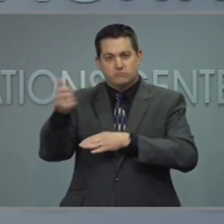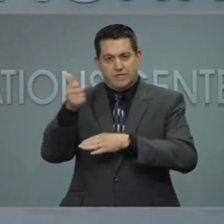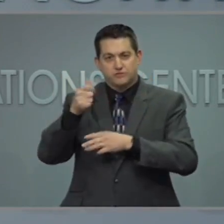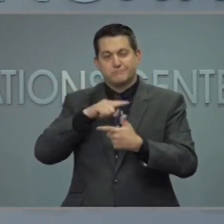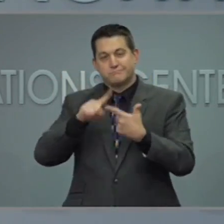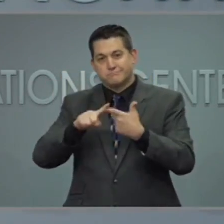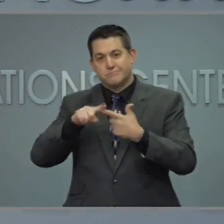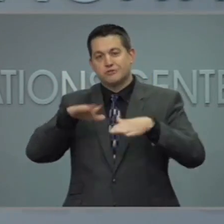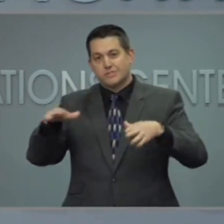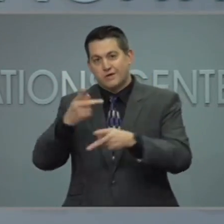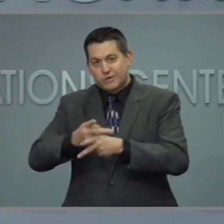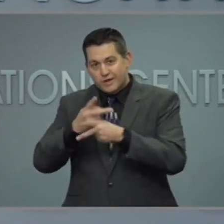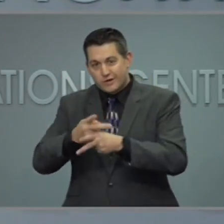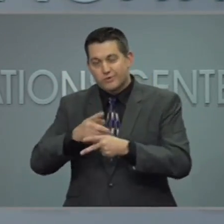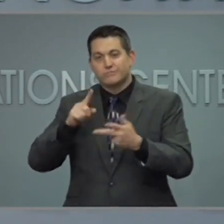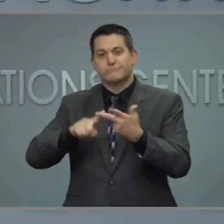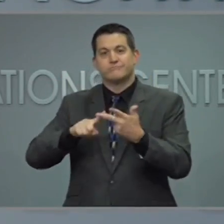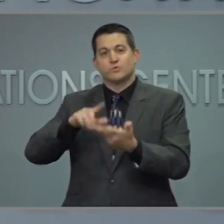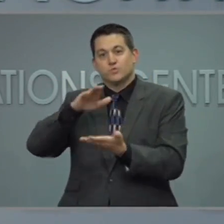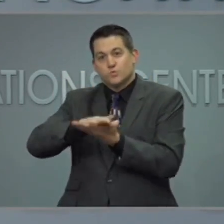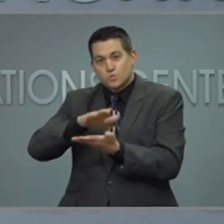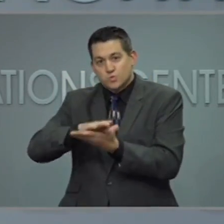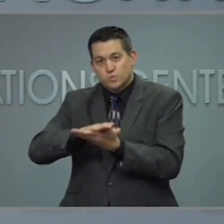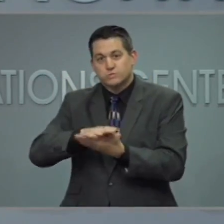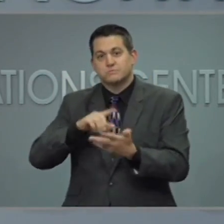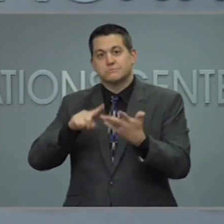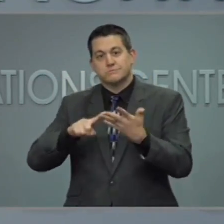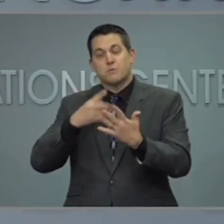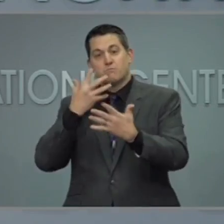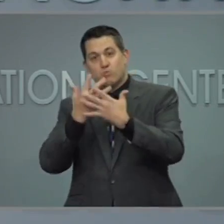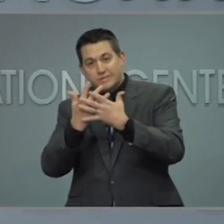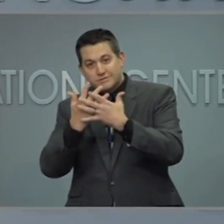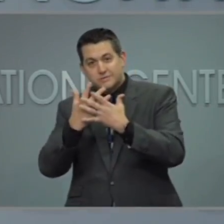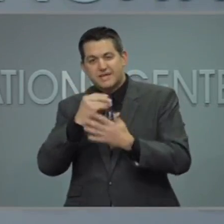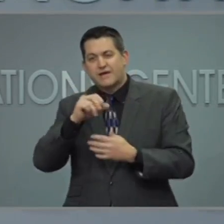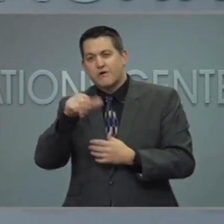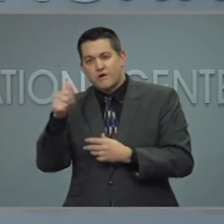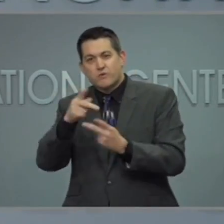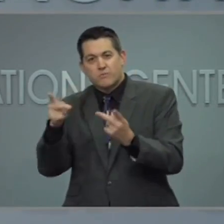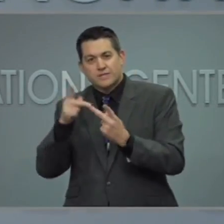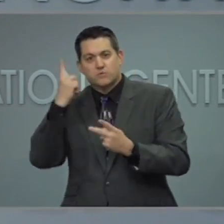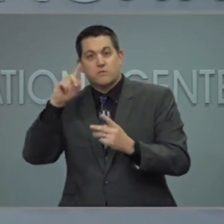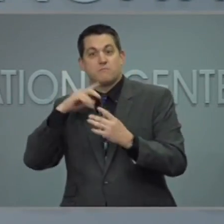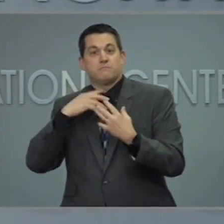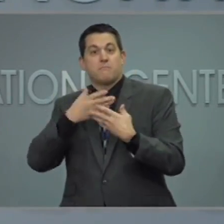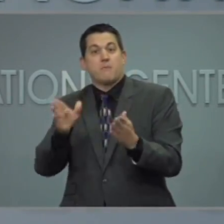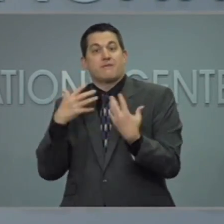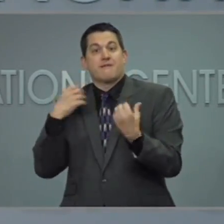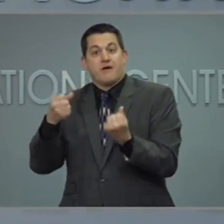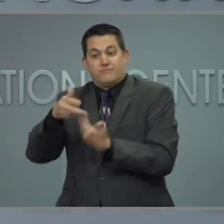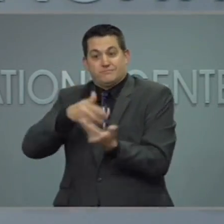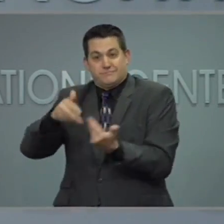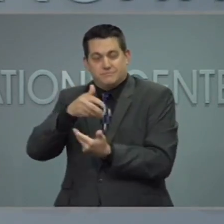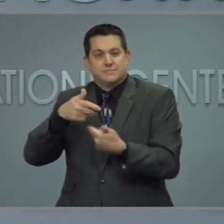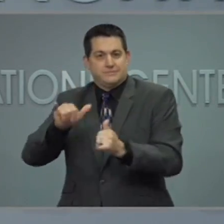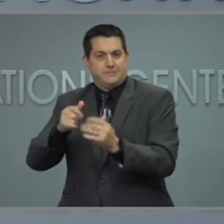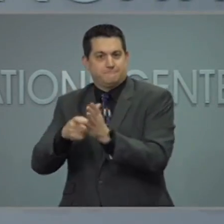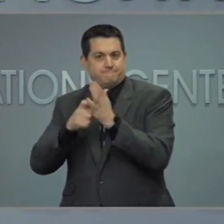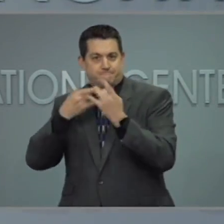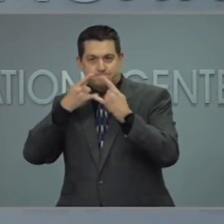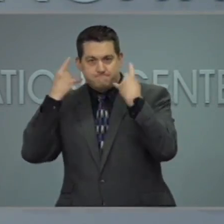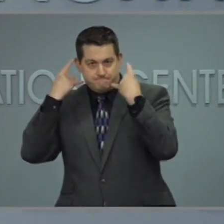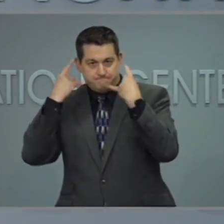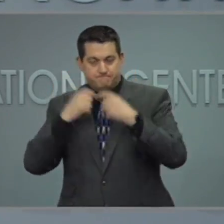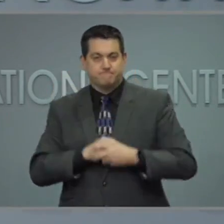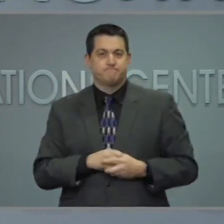in schools, in prisons, and in certain public health settings. There will be strong